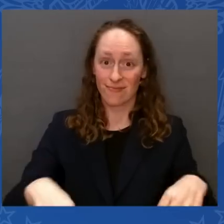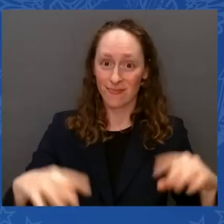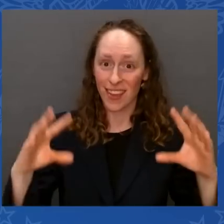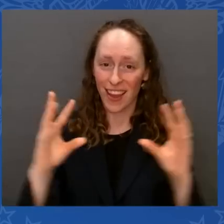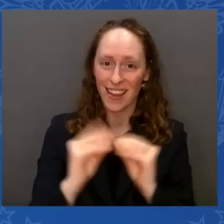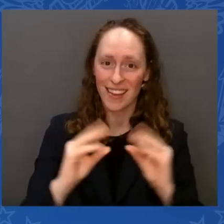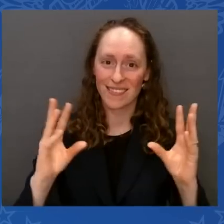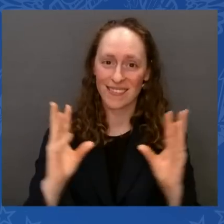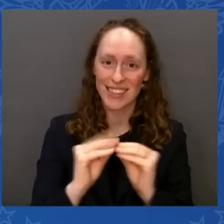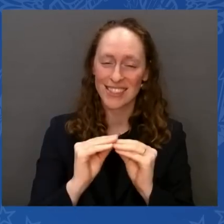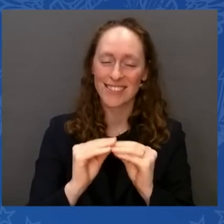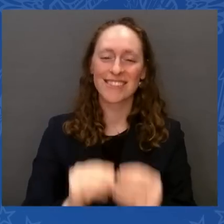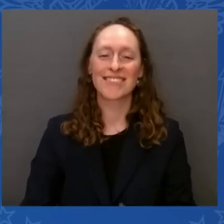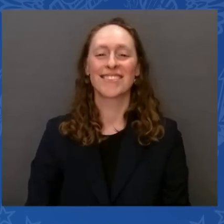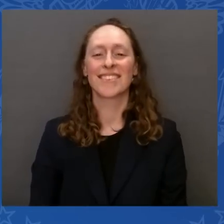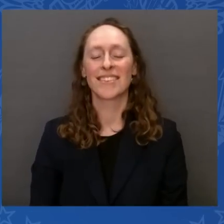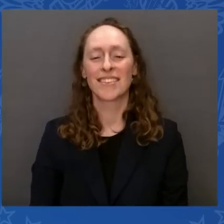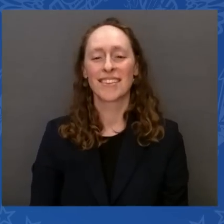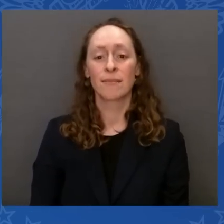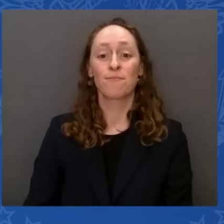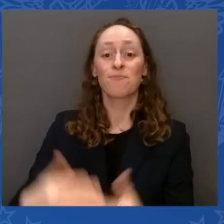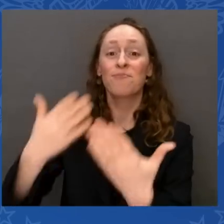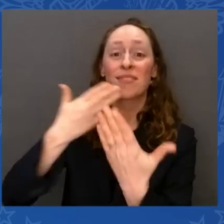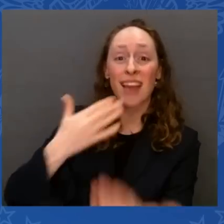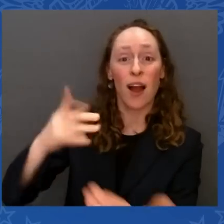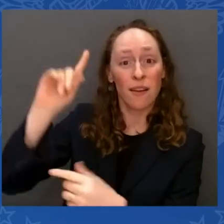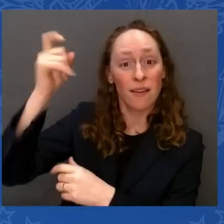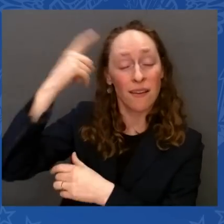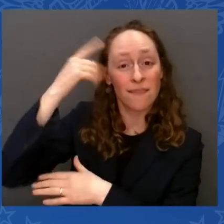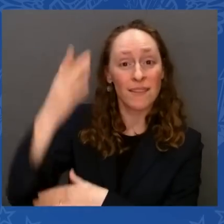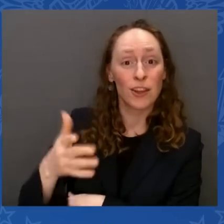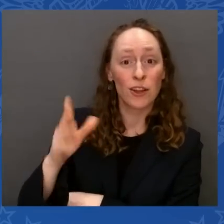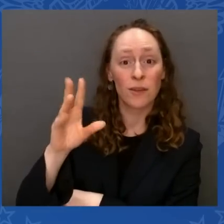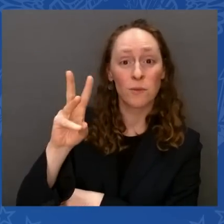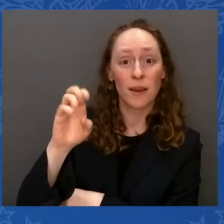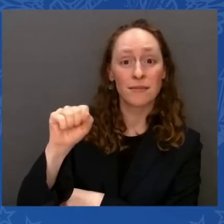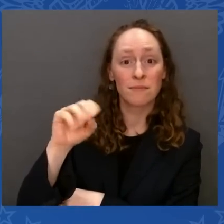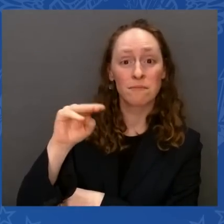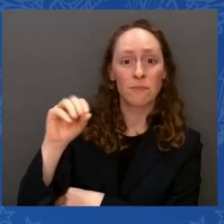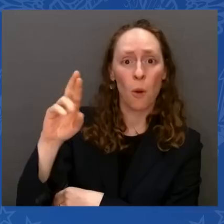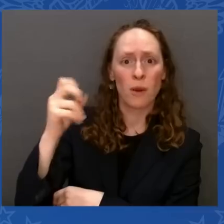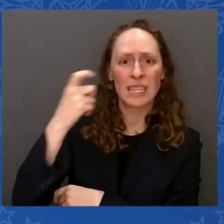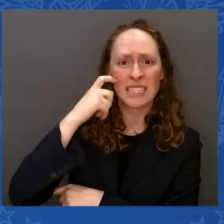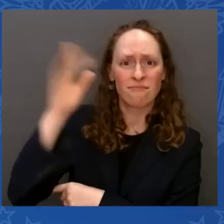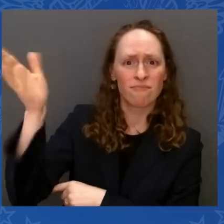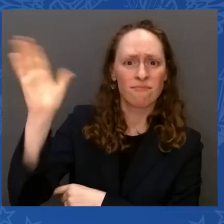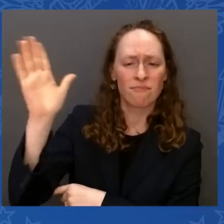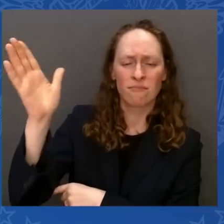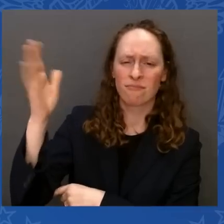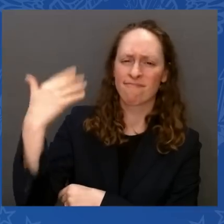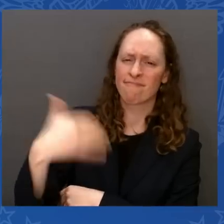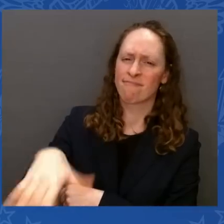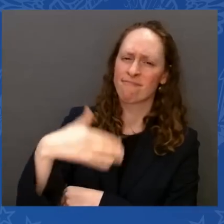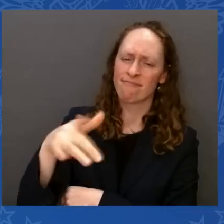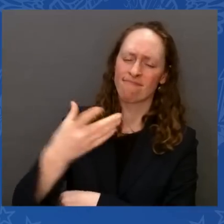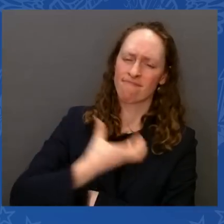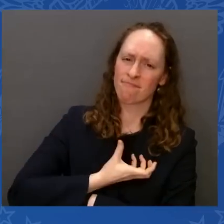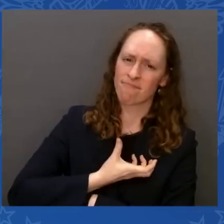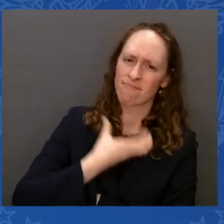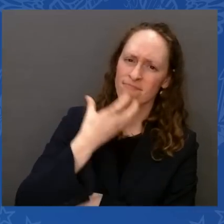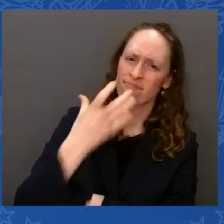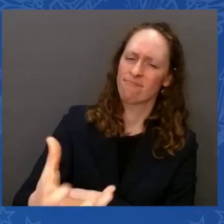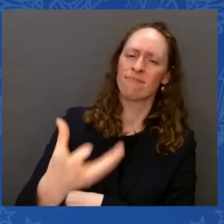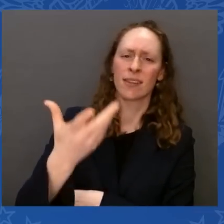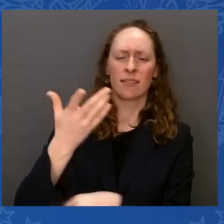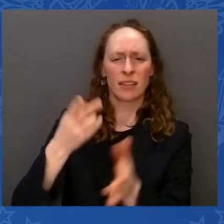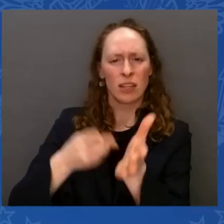words and for your incredible patriotic centered authentic leadership. It certainly is always wonderful to